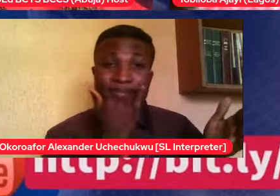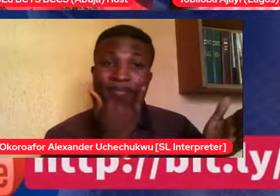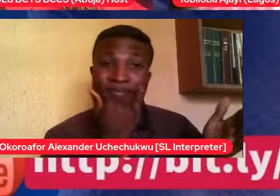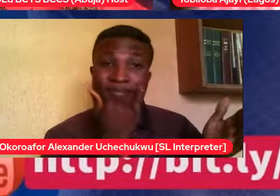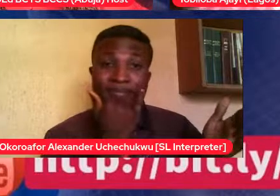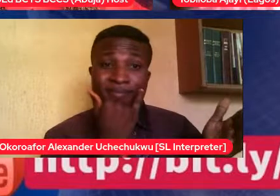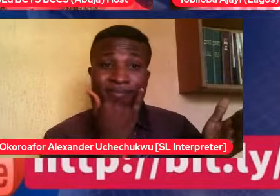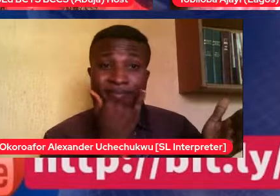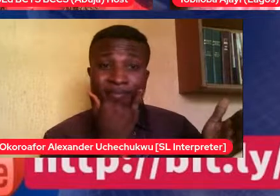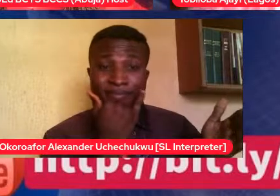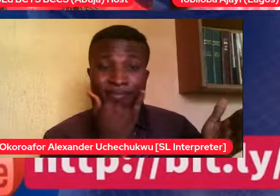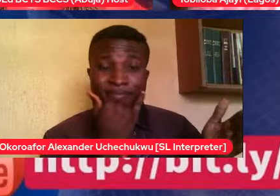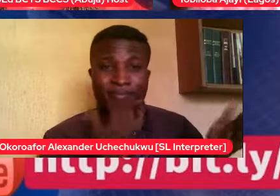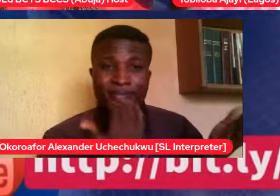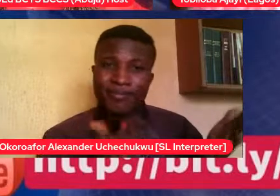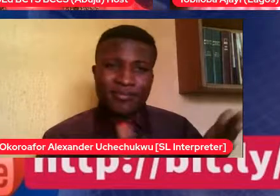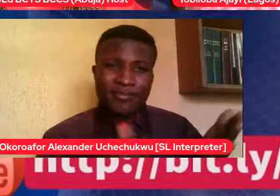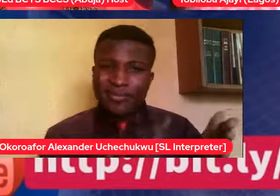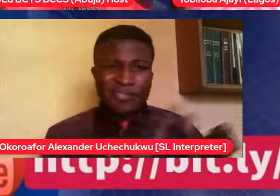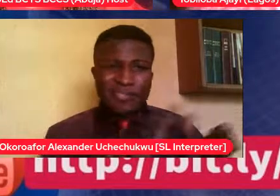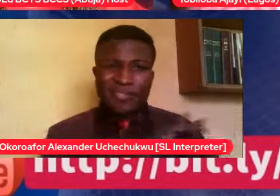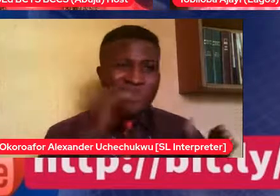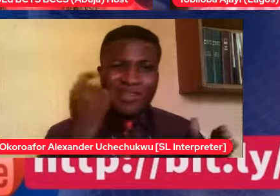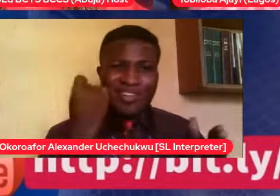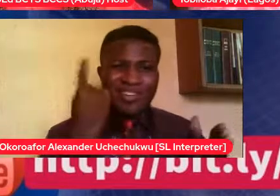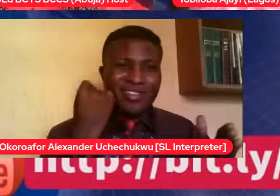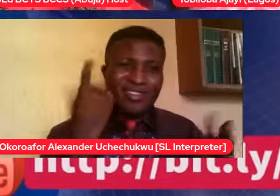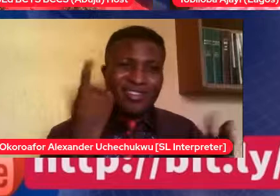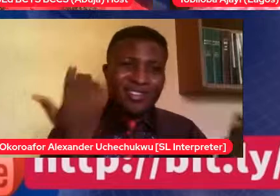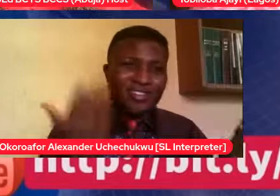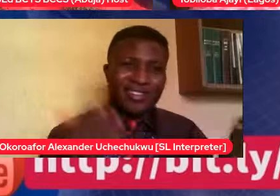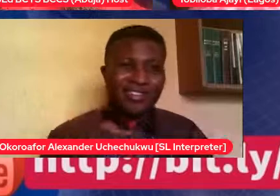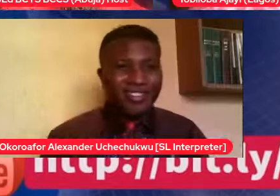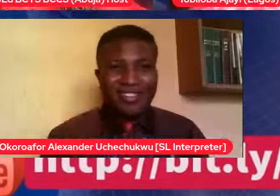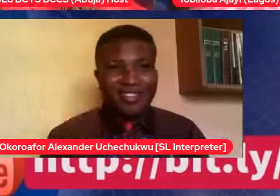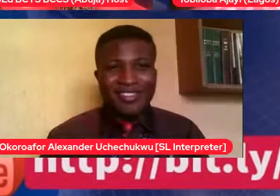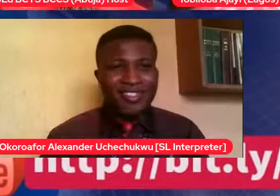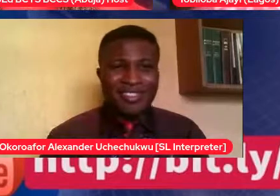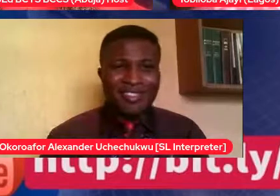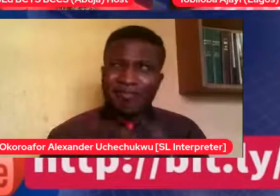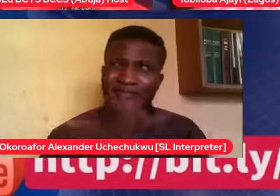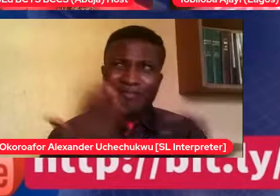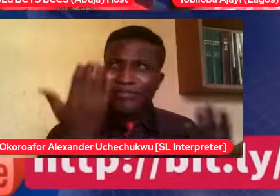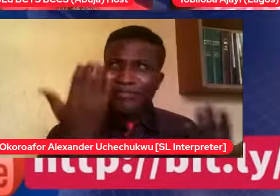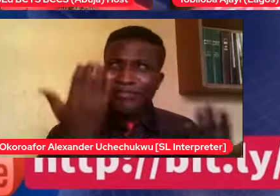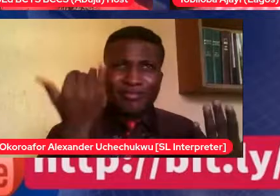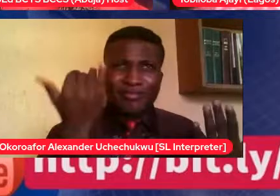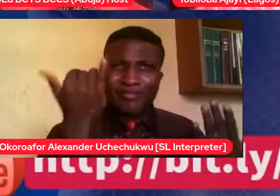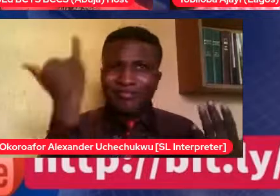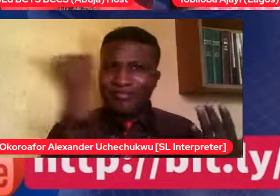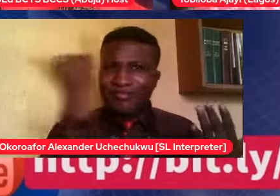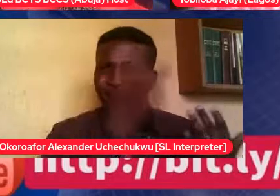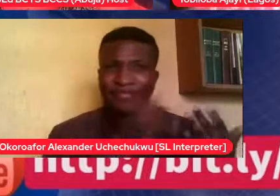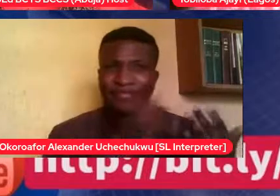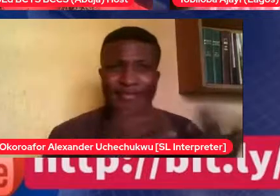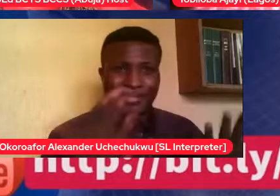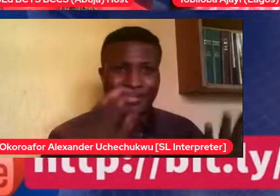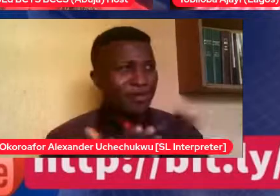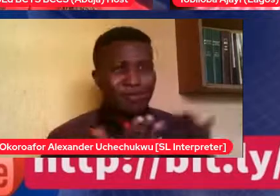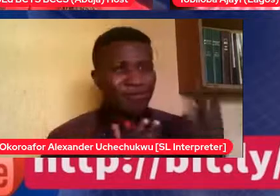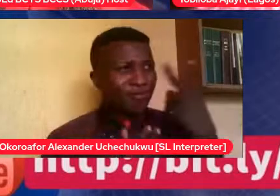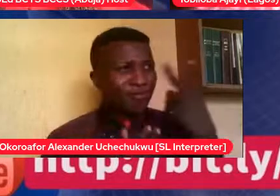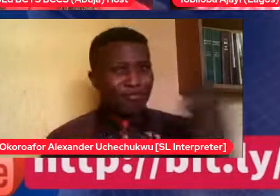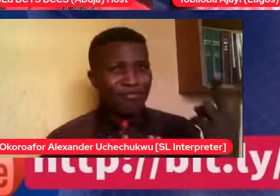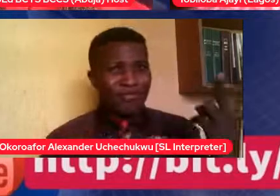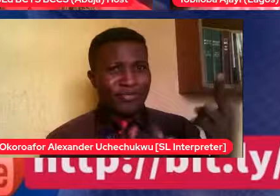I don't understand. Like, I don't get. This makes no sense to me. We are two people who decide to go into a